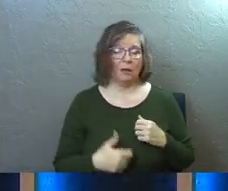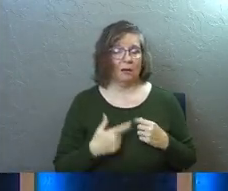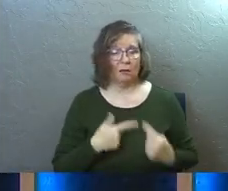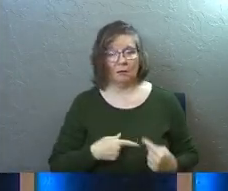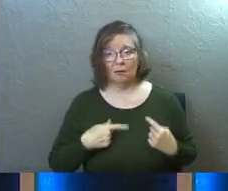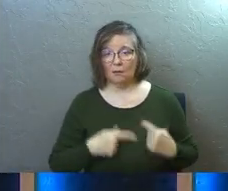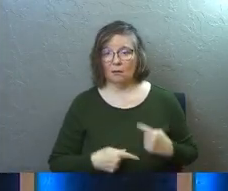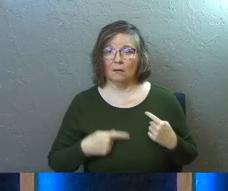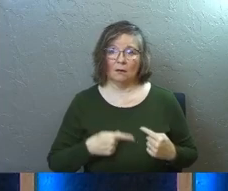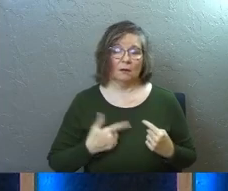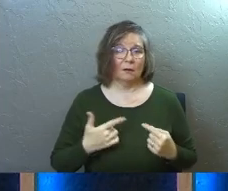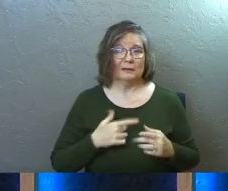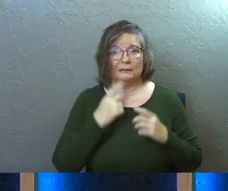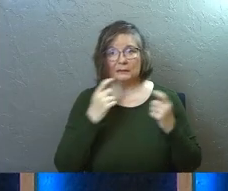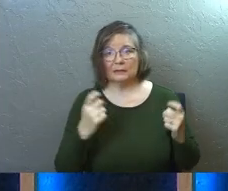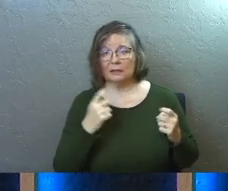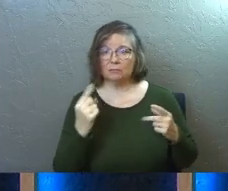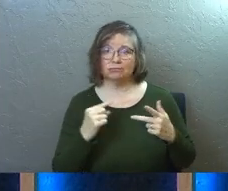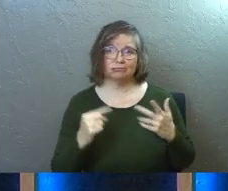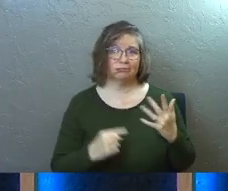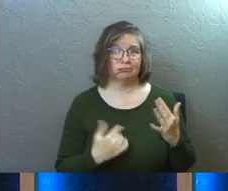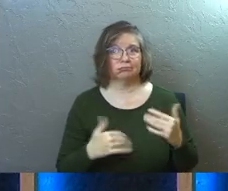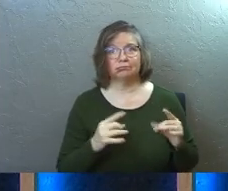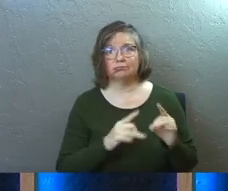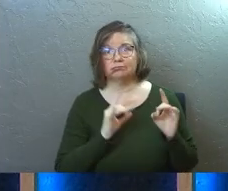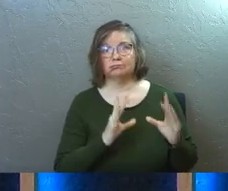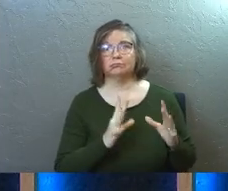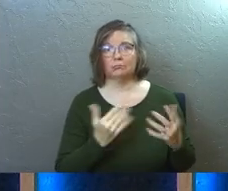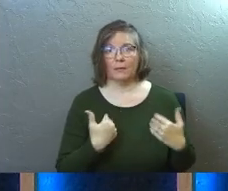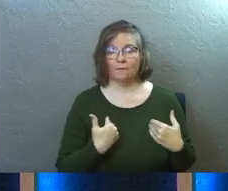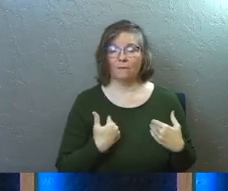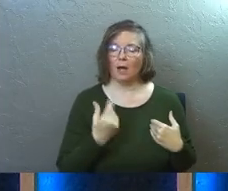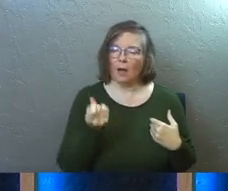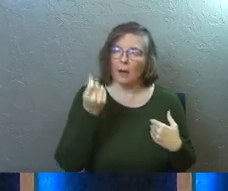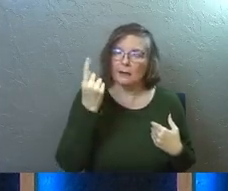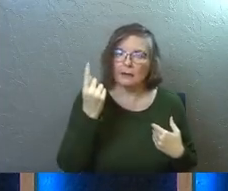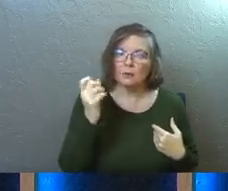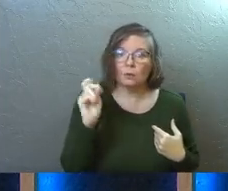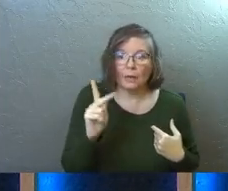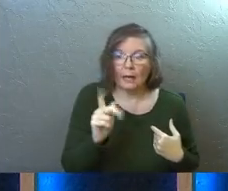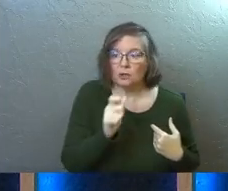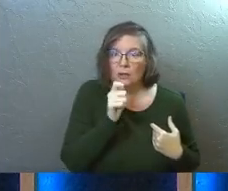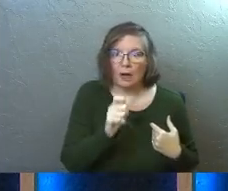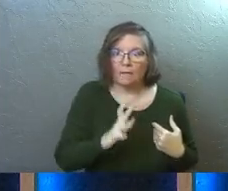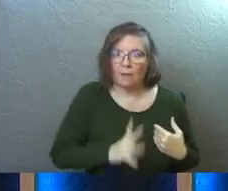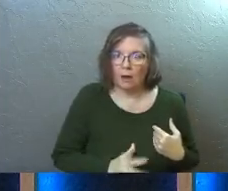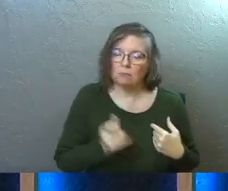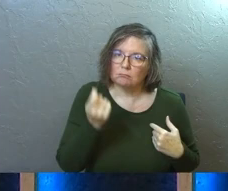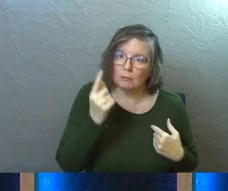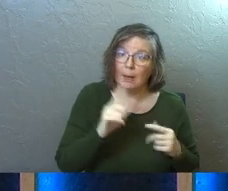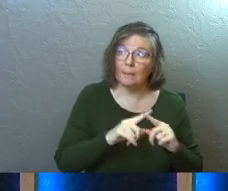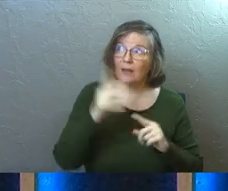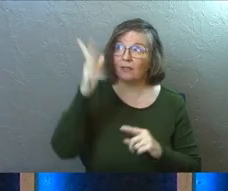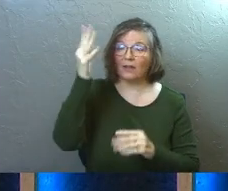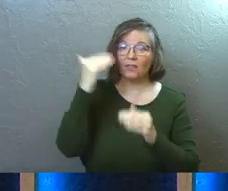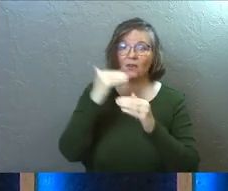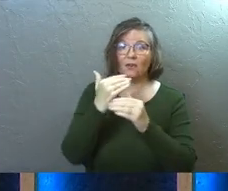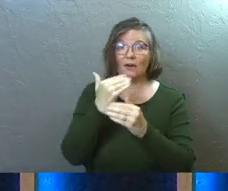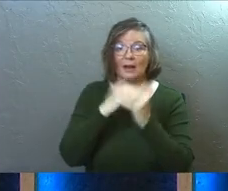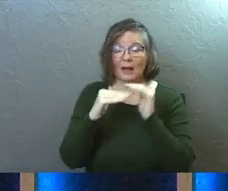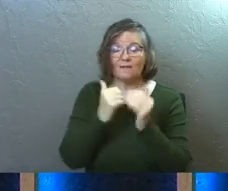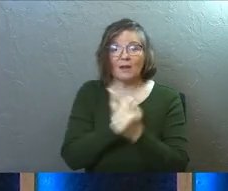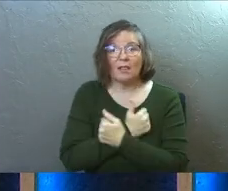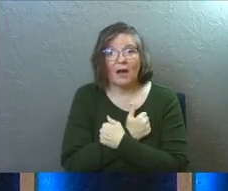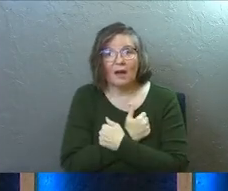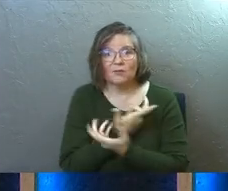bad it was in the car on the way over here. Right? Like all of the stuff. I get it. It's okay to not be okay. But the father in heaven loves you